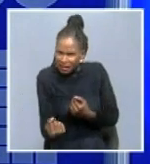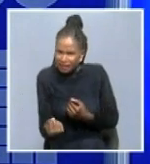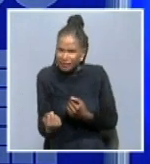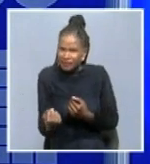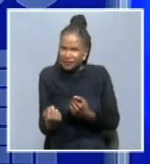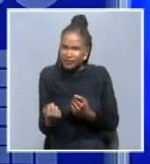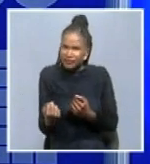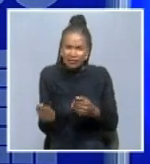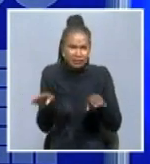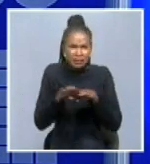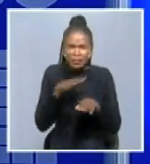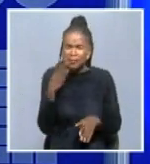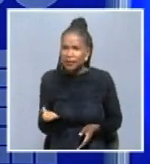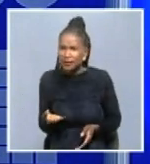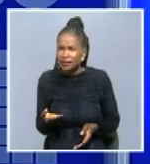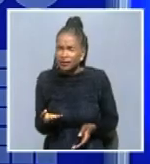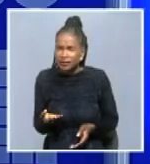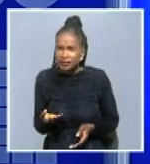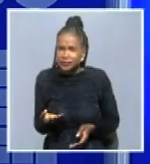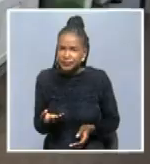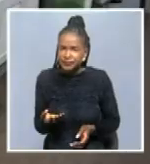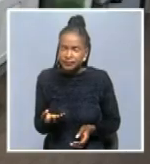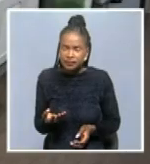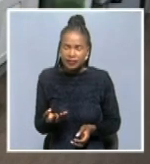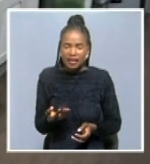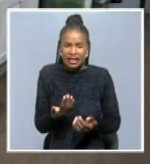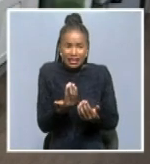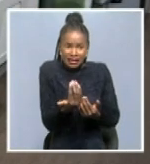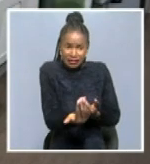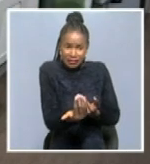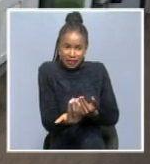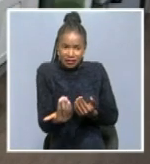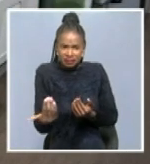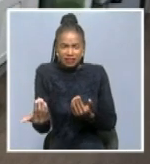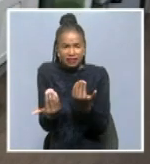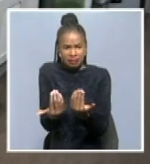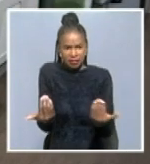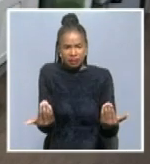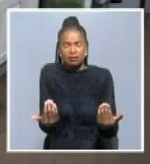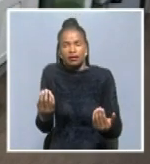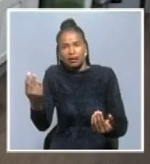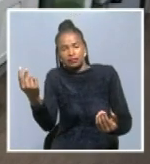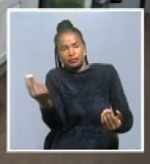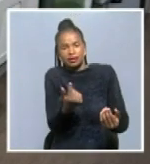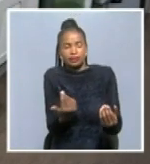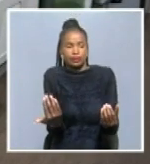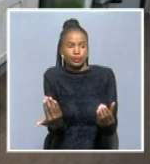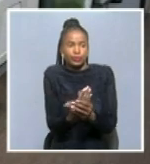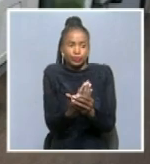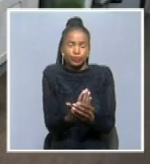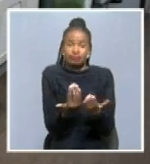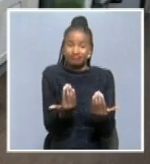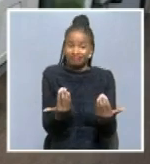tested positive? Yes. In terms of facilities, we are adding to the facilities that we have.